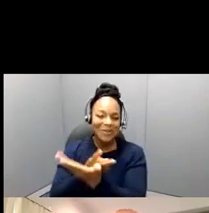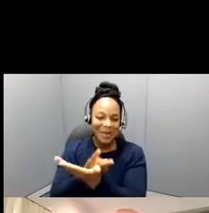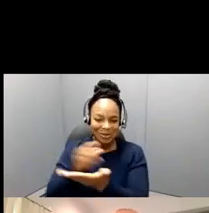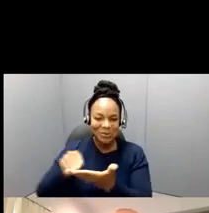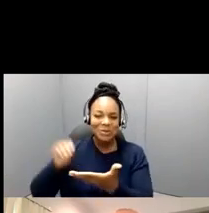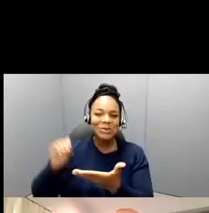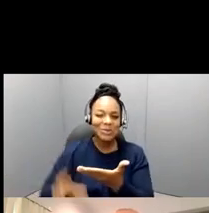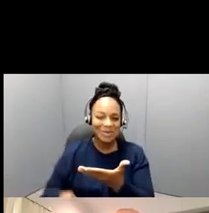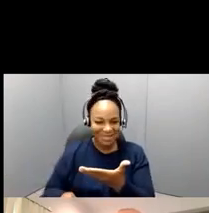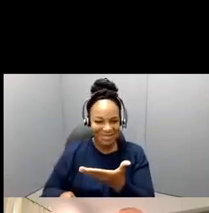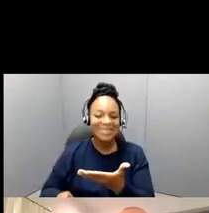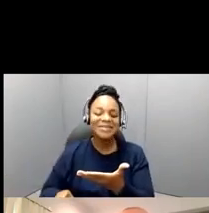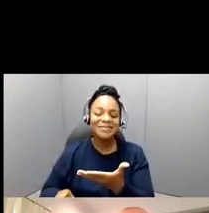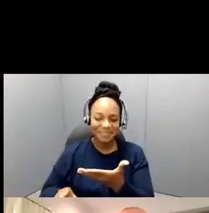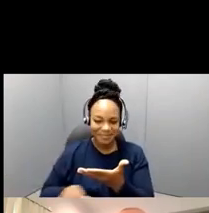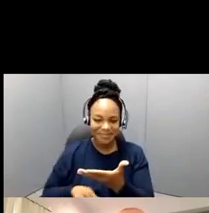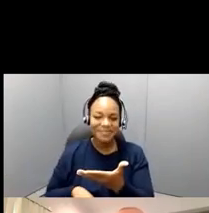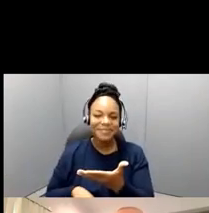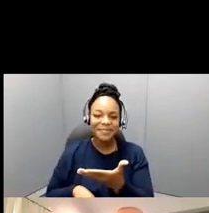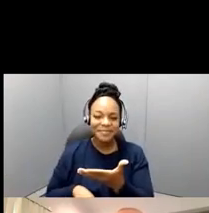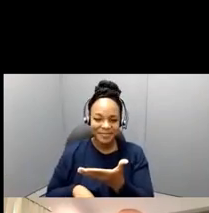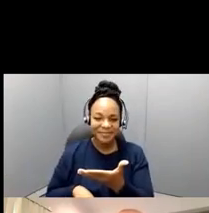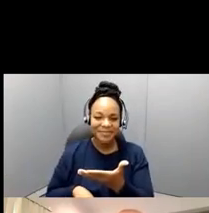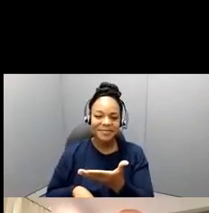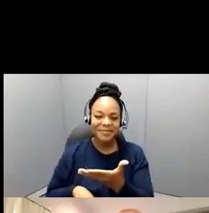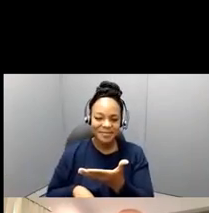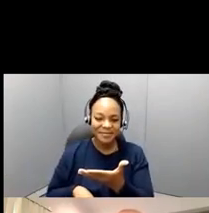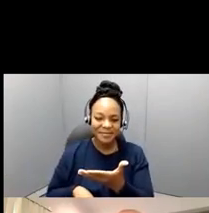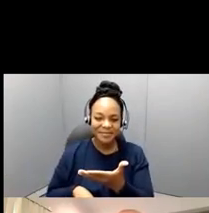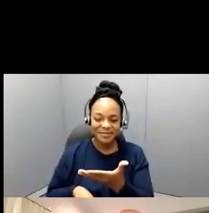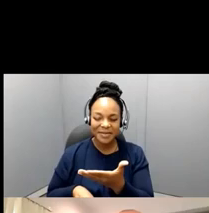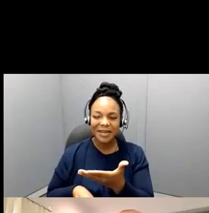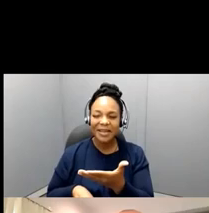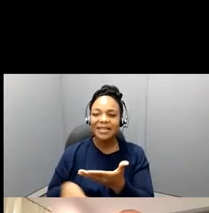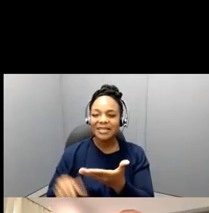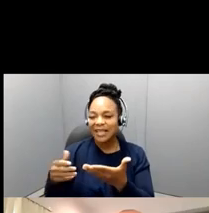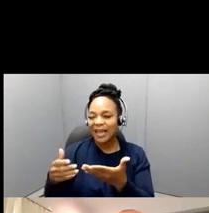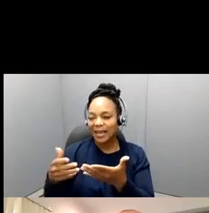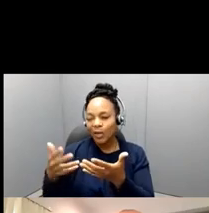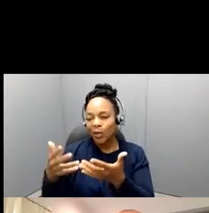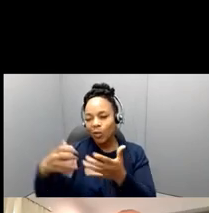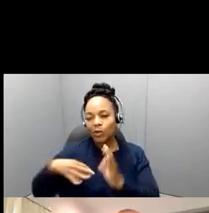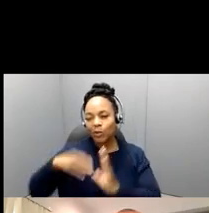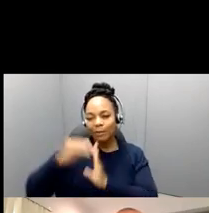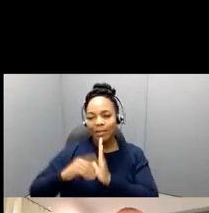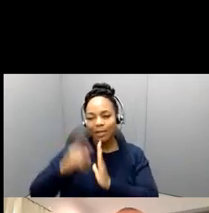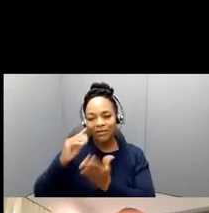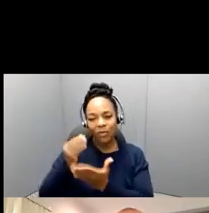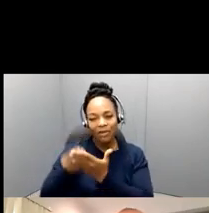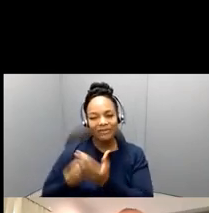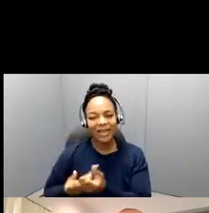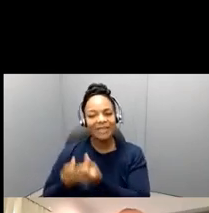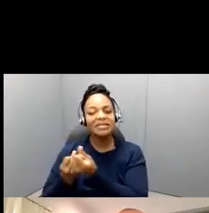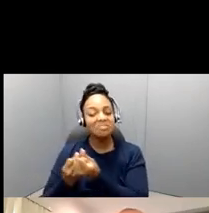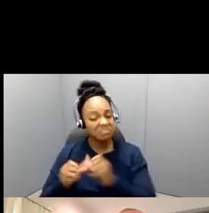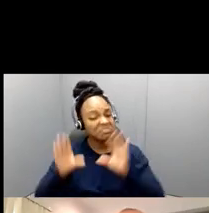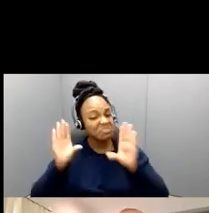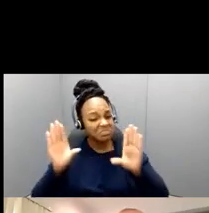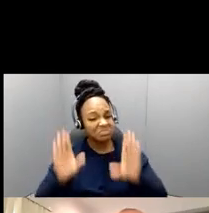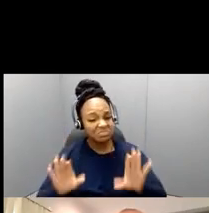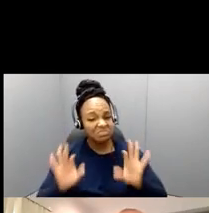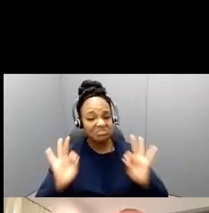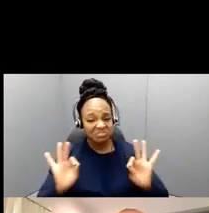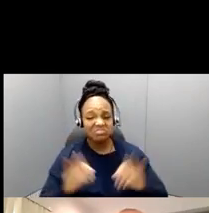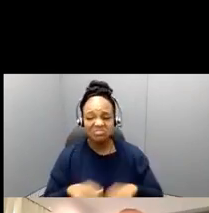who are seeking this funding. also this is, this is great. Very